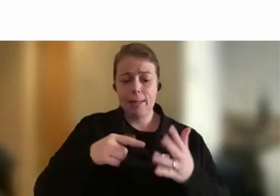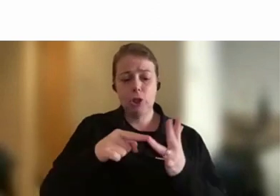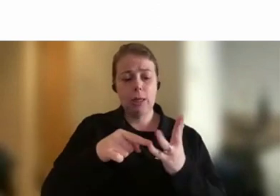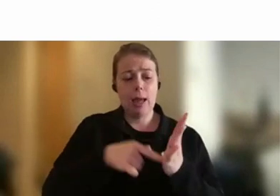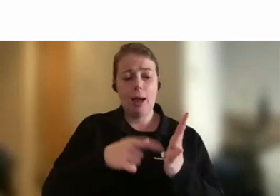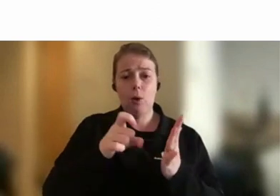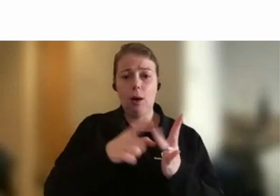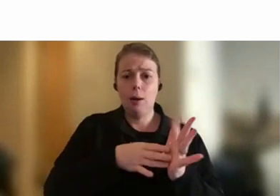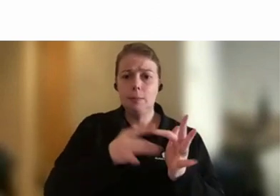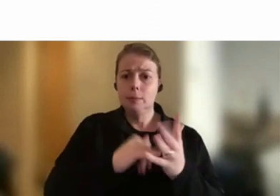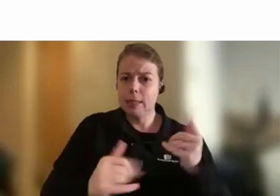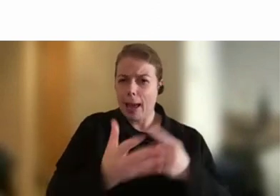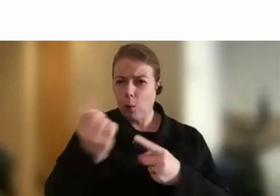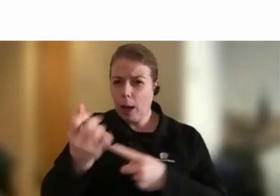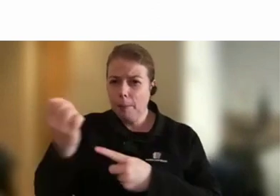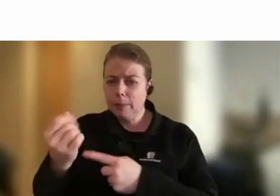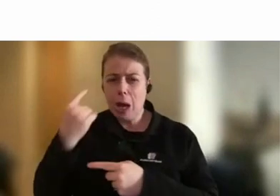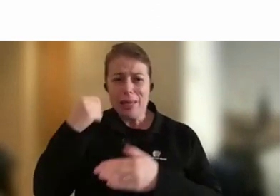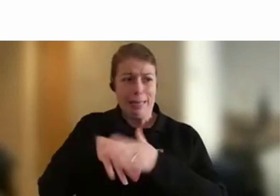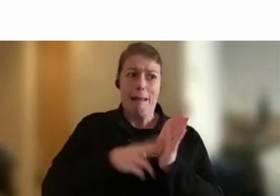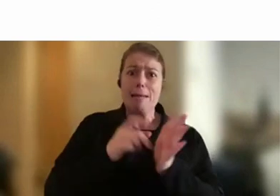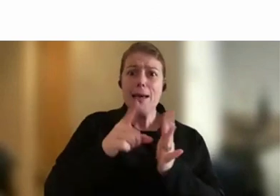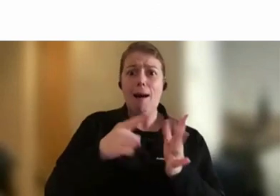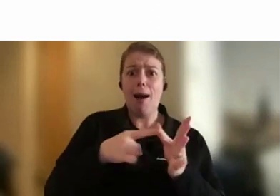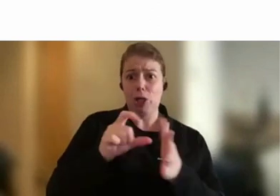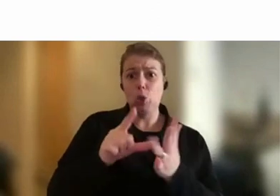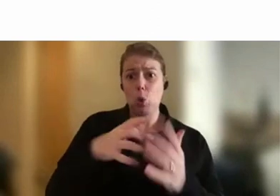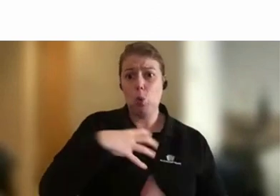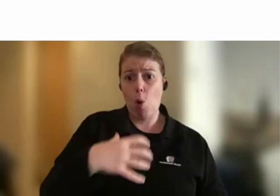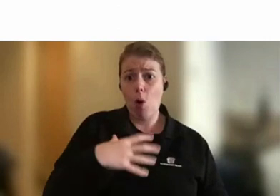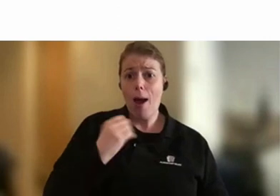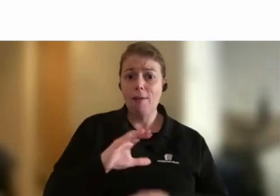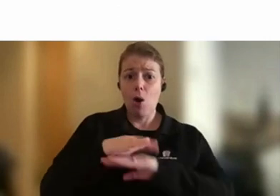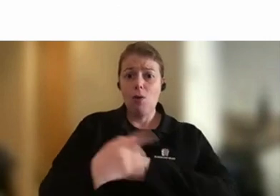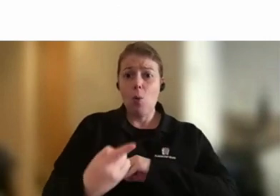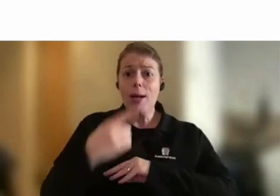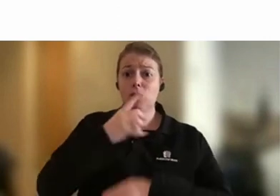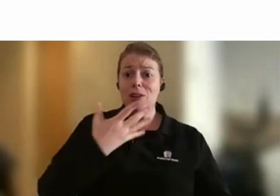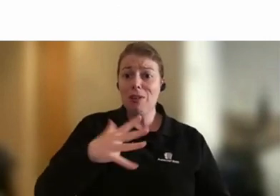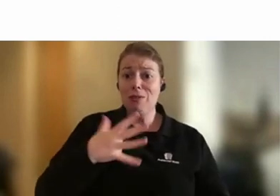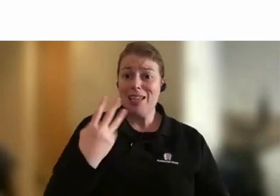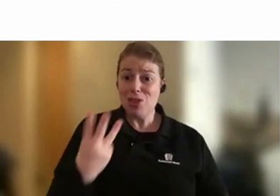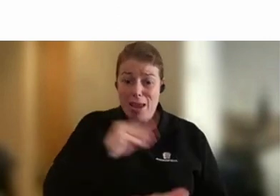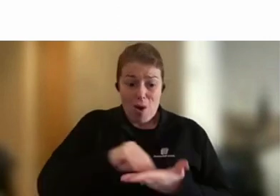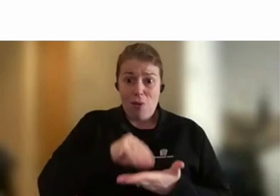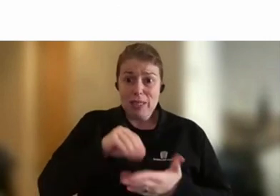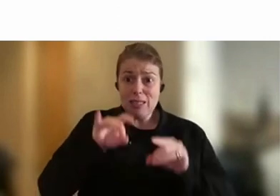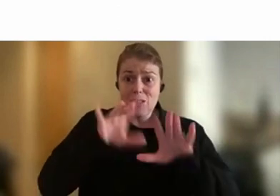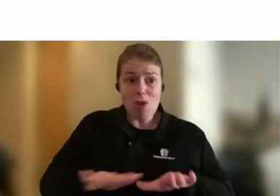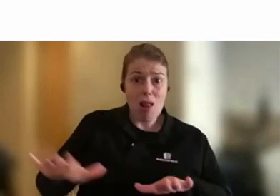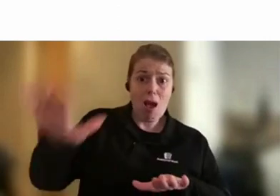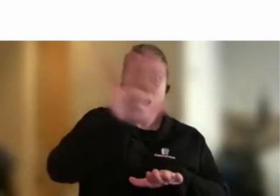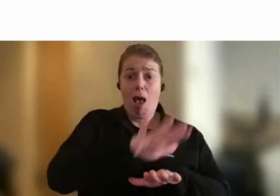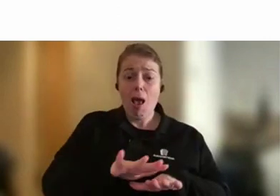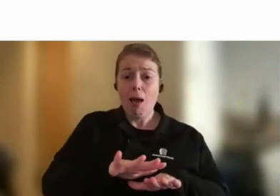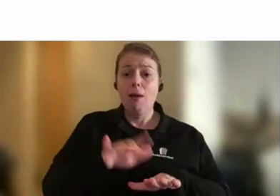lot more work within the NDIA. We have obviously over 153 officers right across the country. But we also have a really important